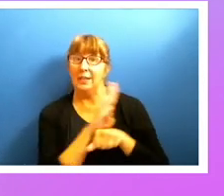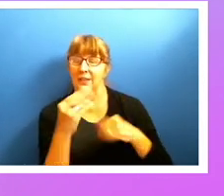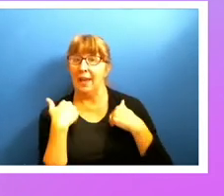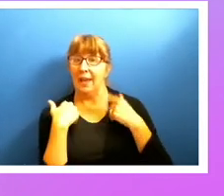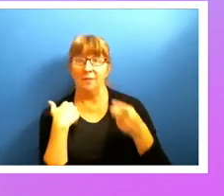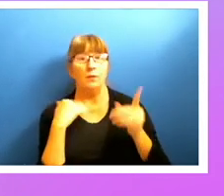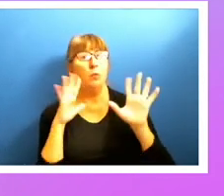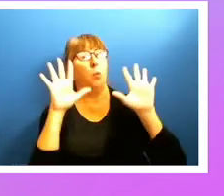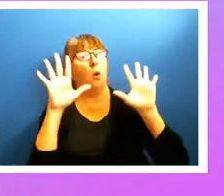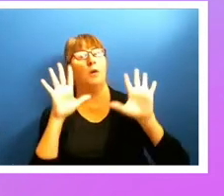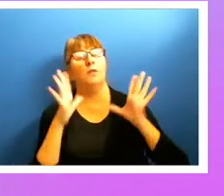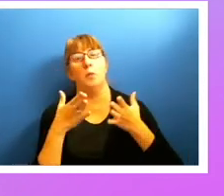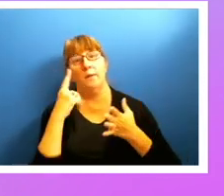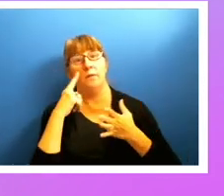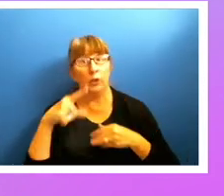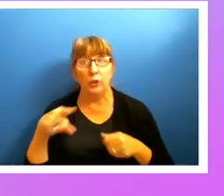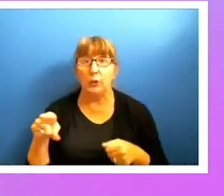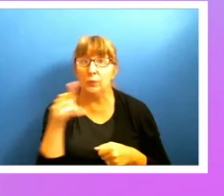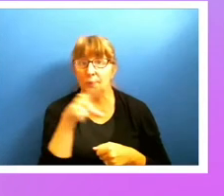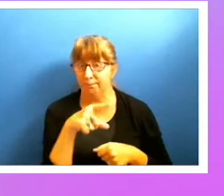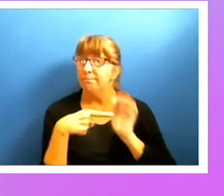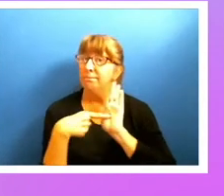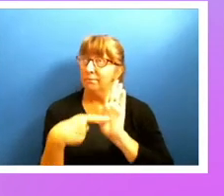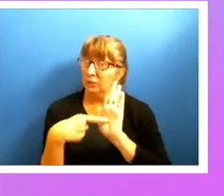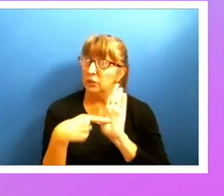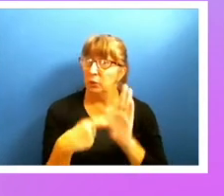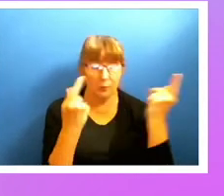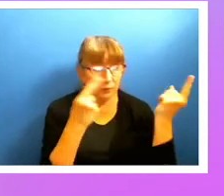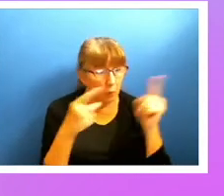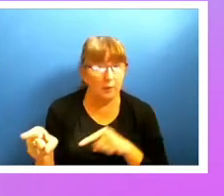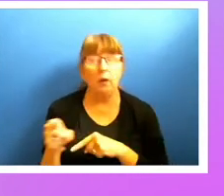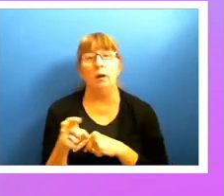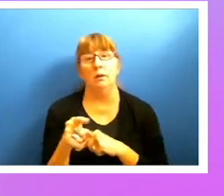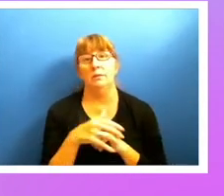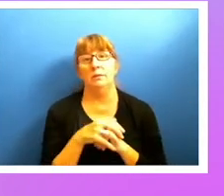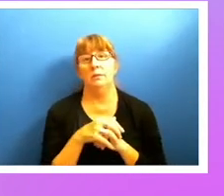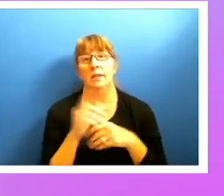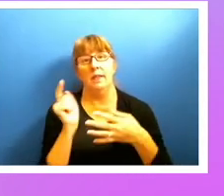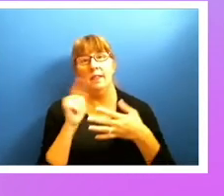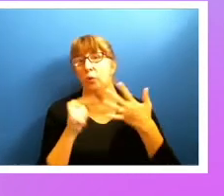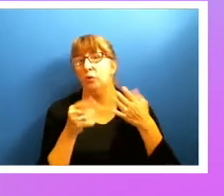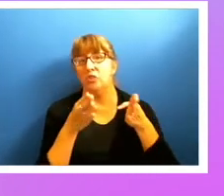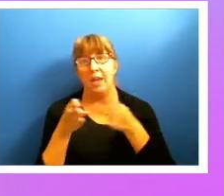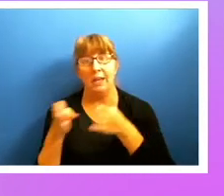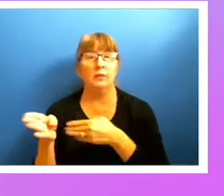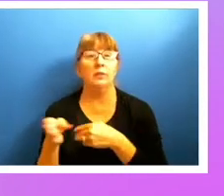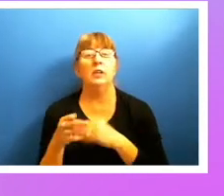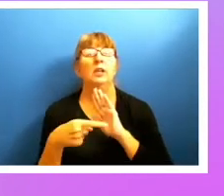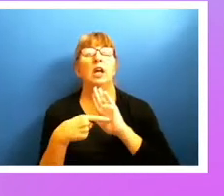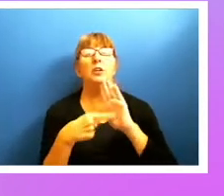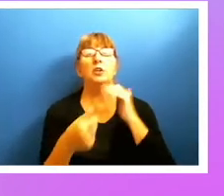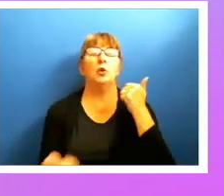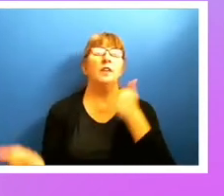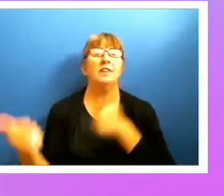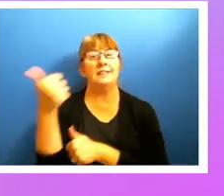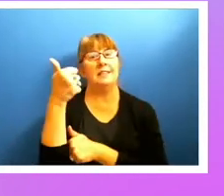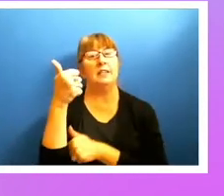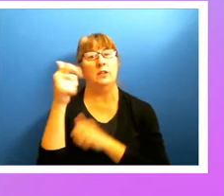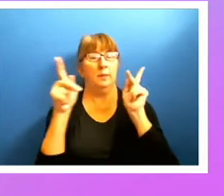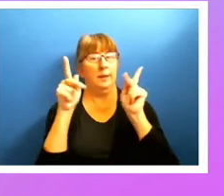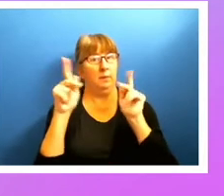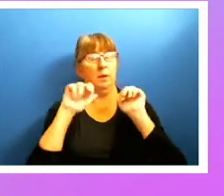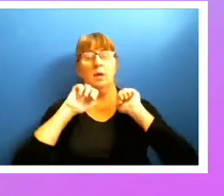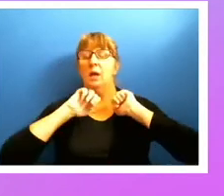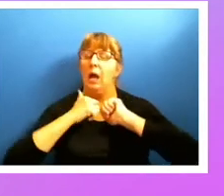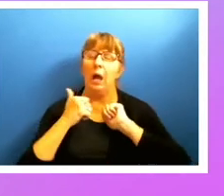for you to show what's going on in those channels and to show your senior folks how this